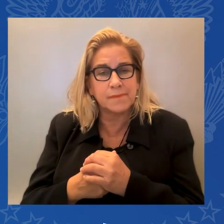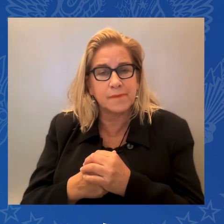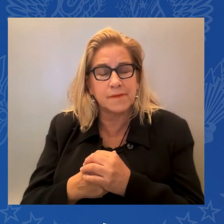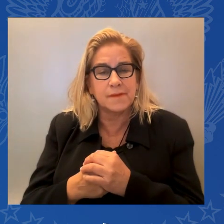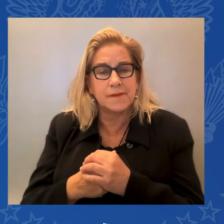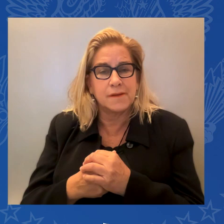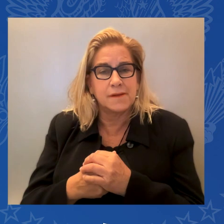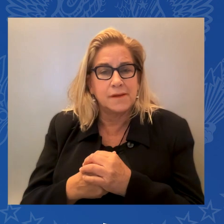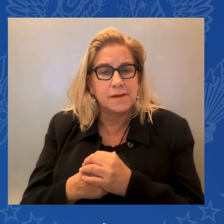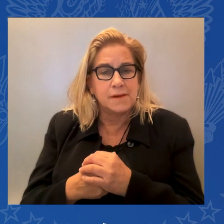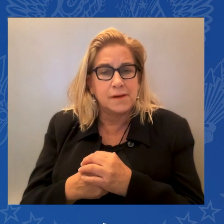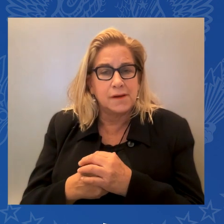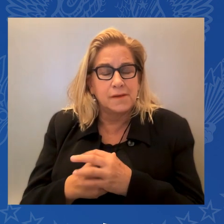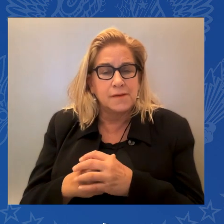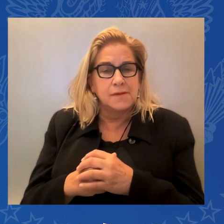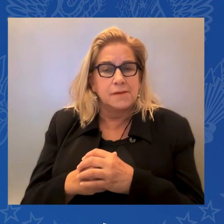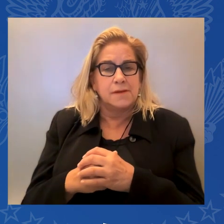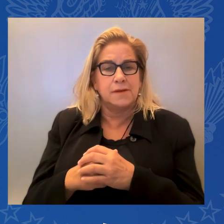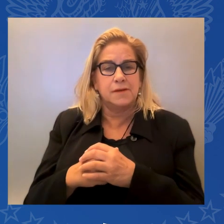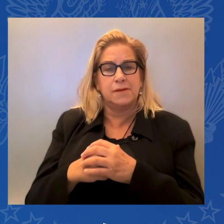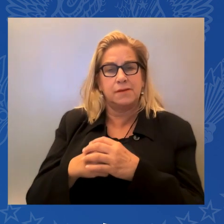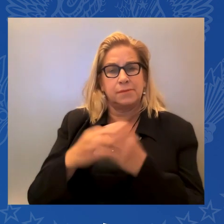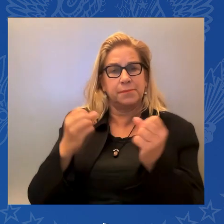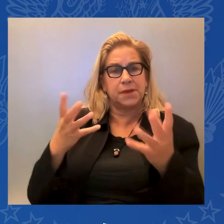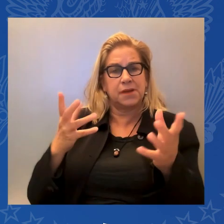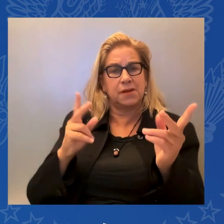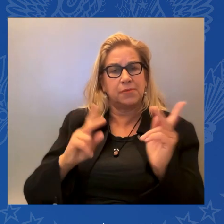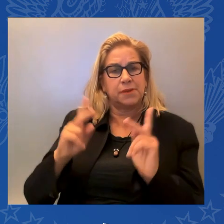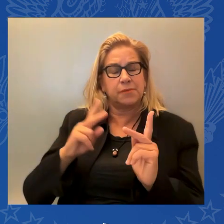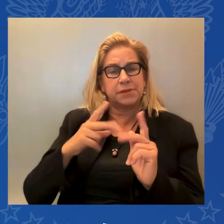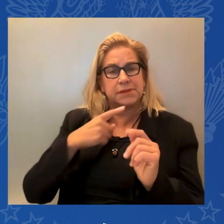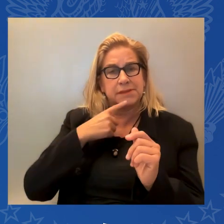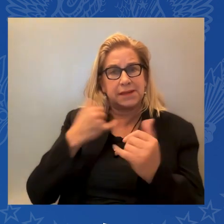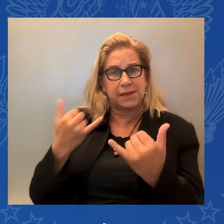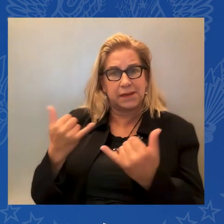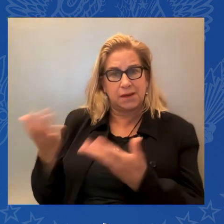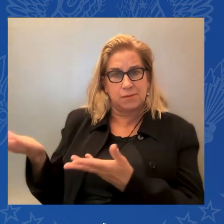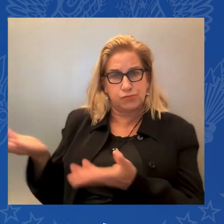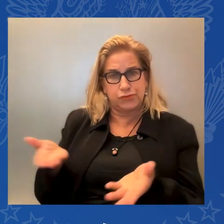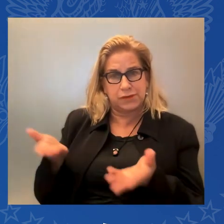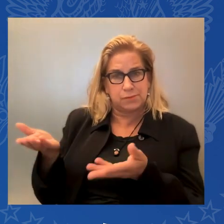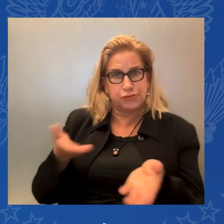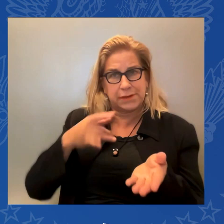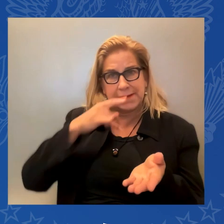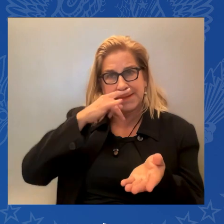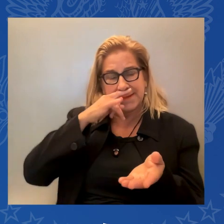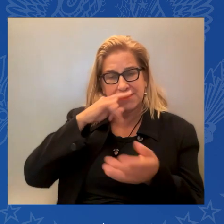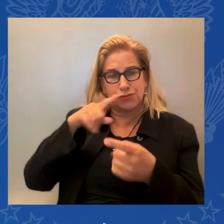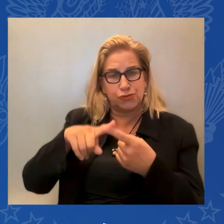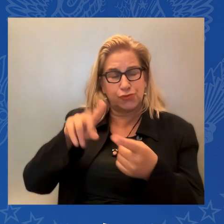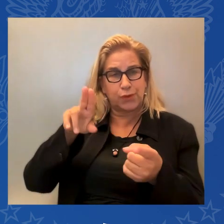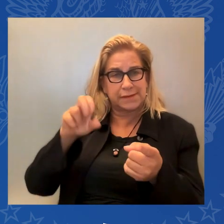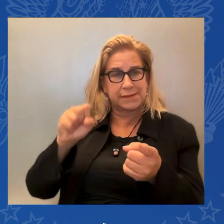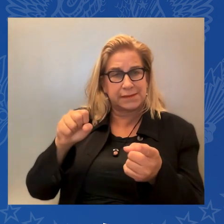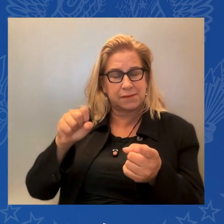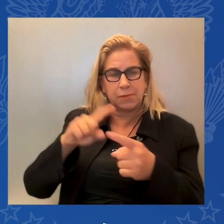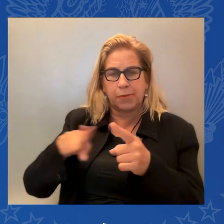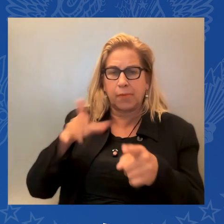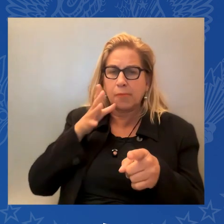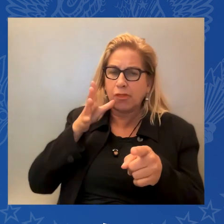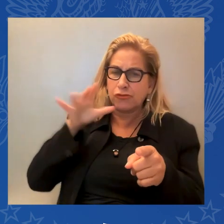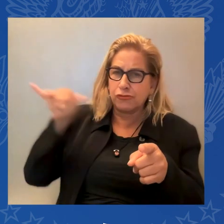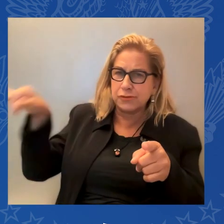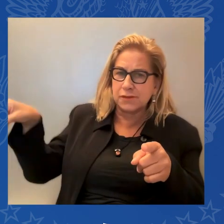This is bizarre. The temporary status holders, farm workers, and essential workers as well. We have to do more to